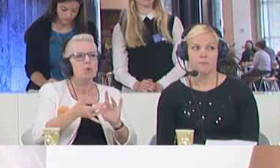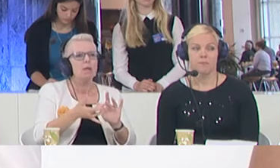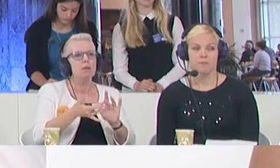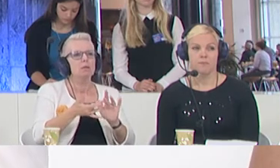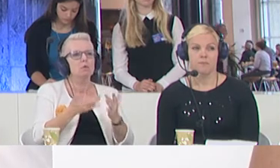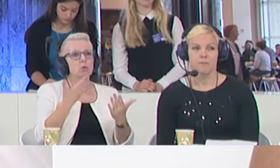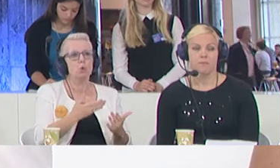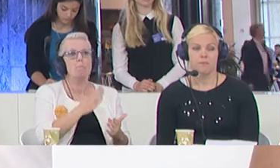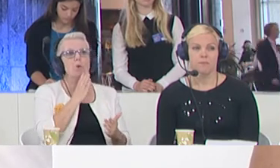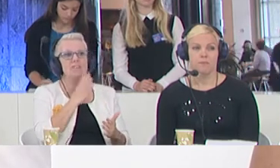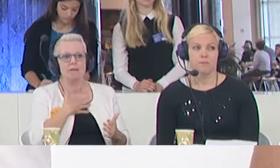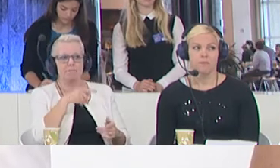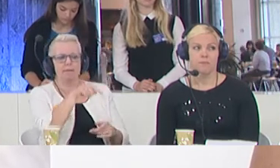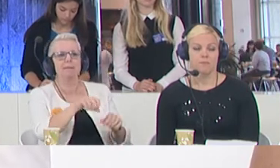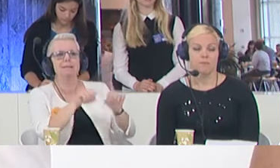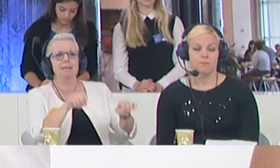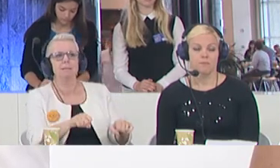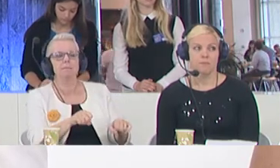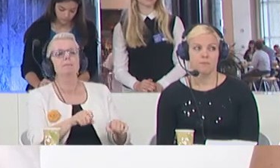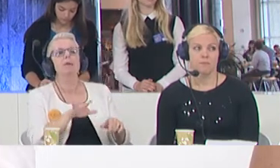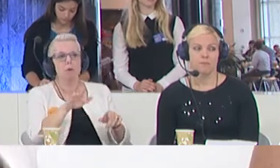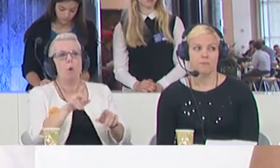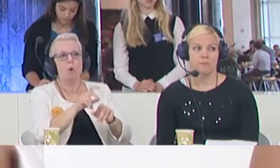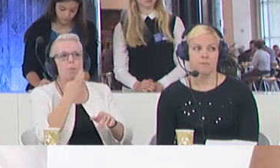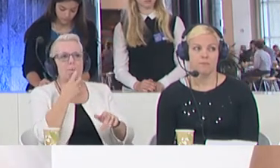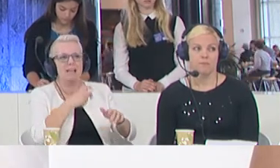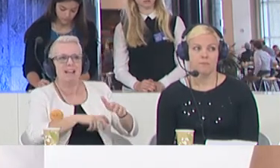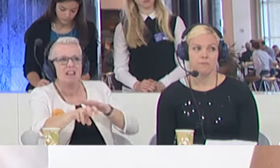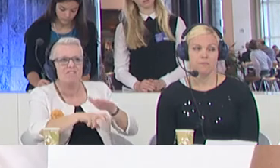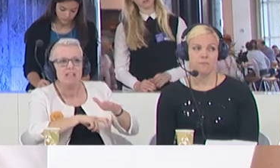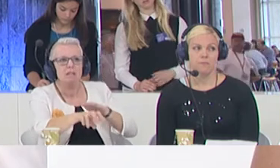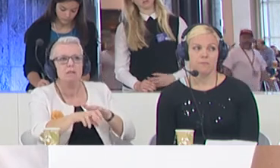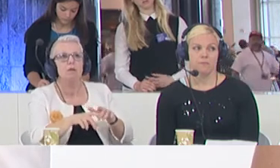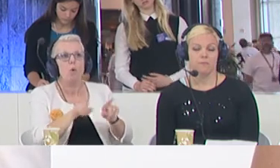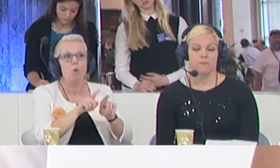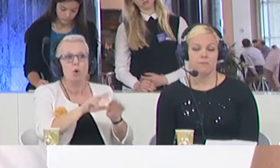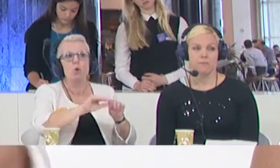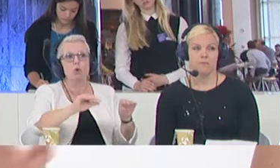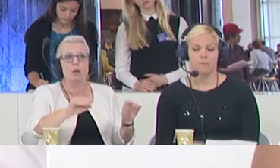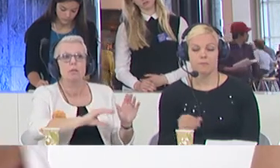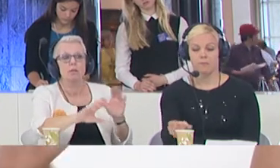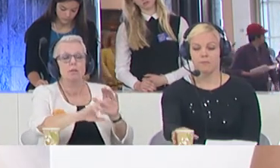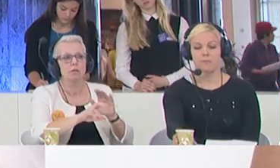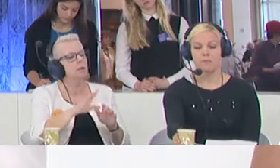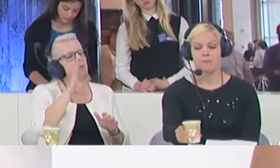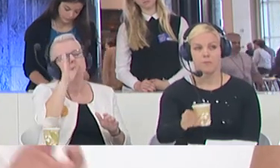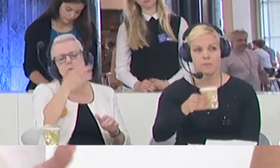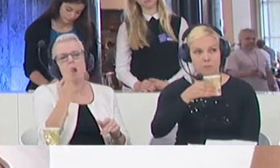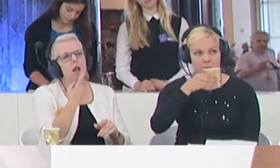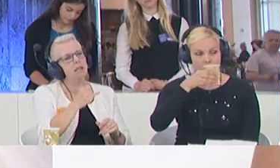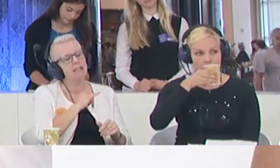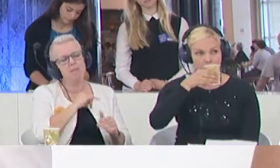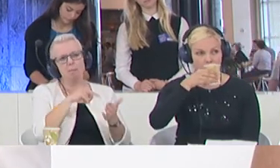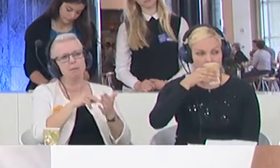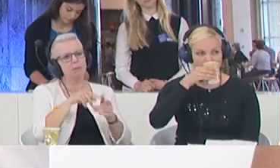profit from that, and they might be trafficking all sorts of other things, including goods. And then, of course, you always have this kind of